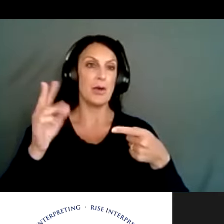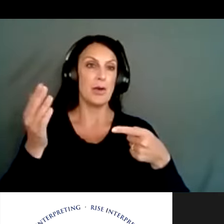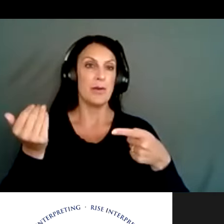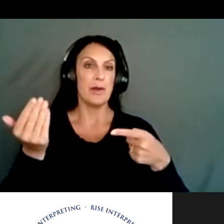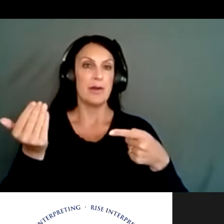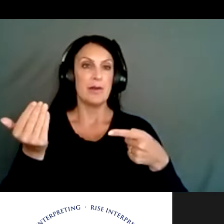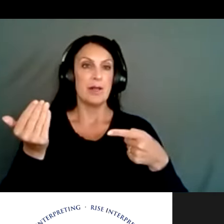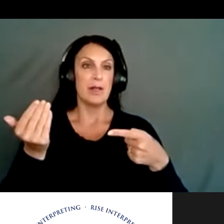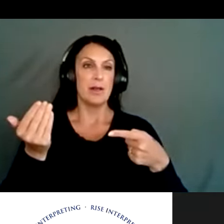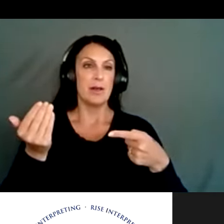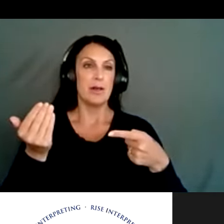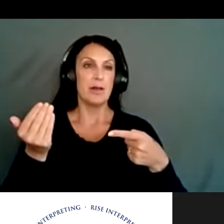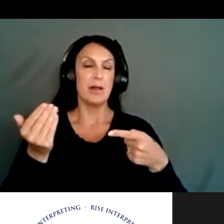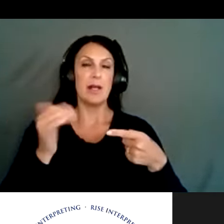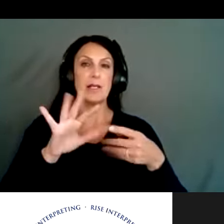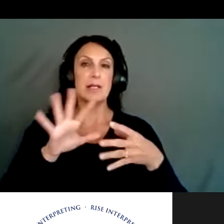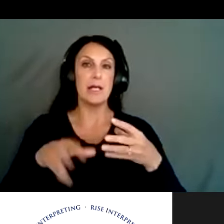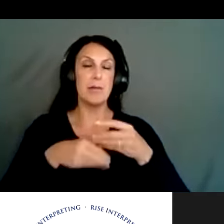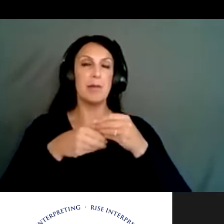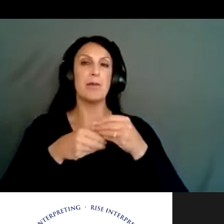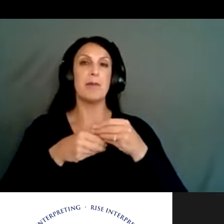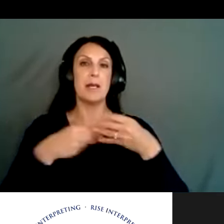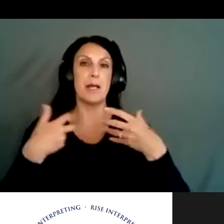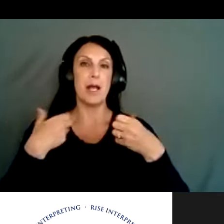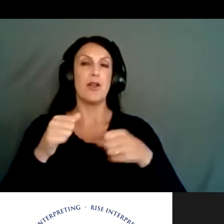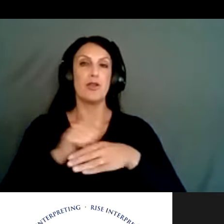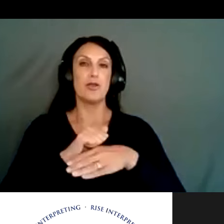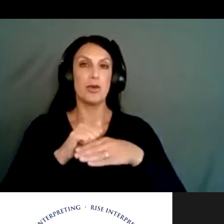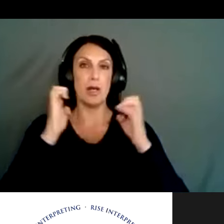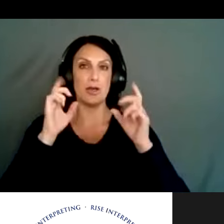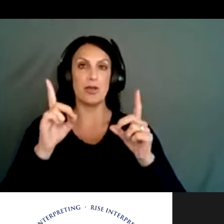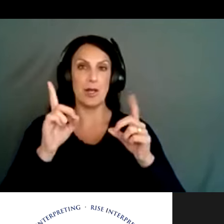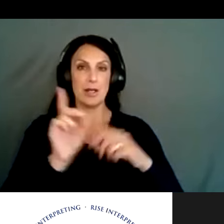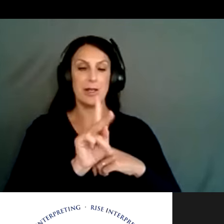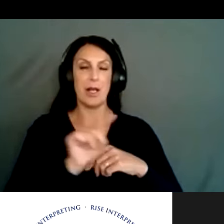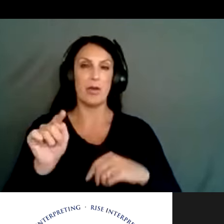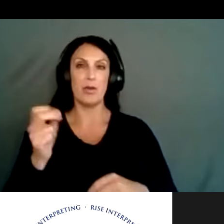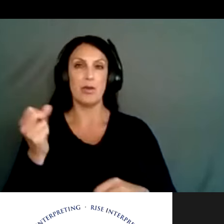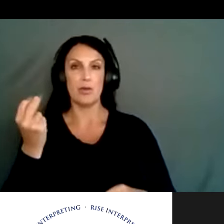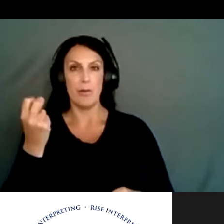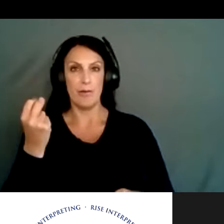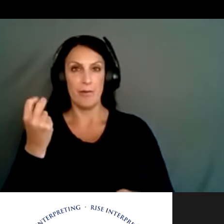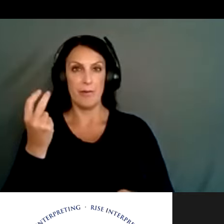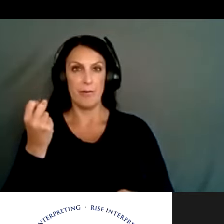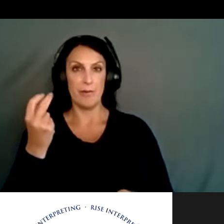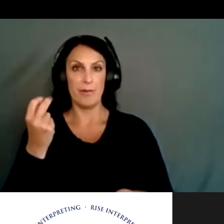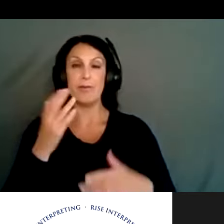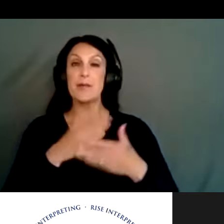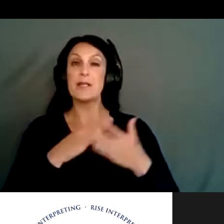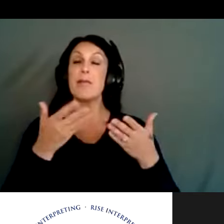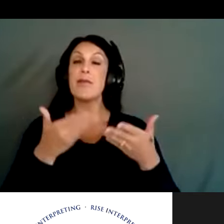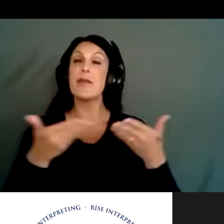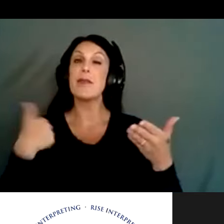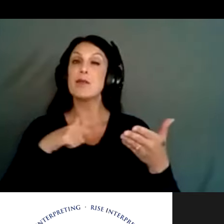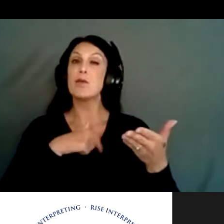really looks at, I would say, implementing mental health training and education through K through 12. And some of the things that we've been, um,